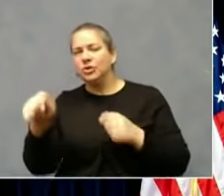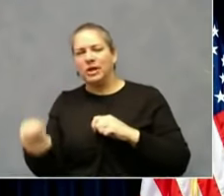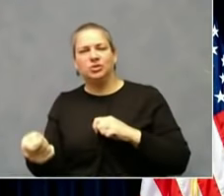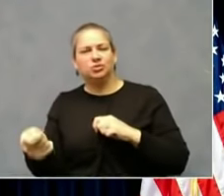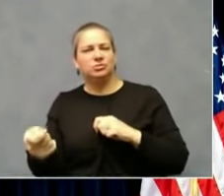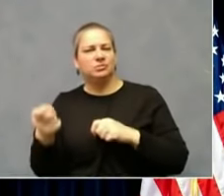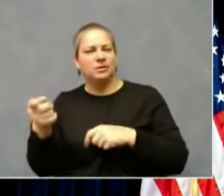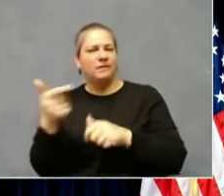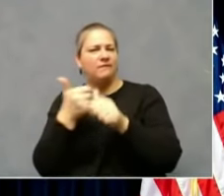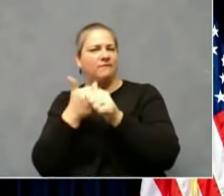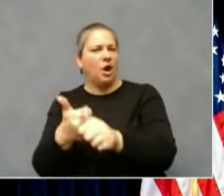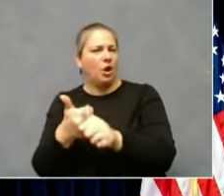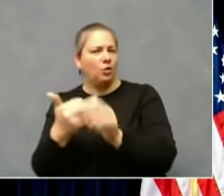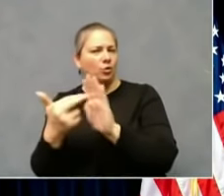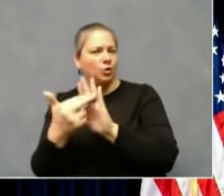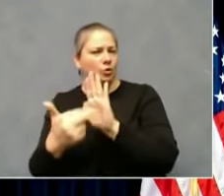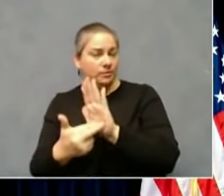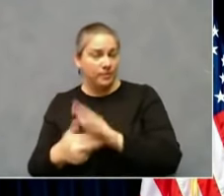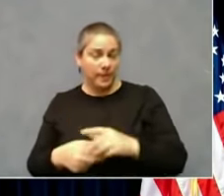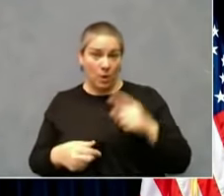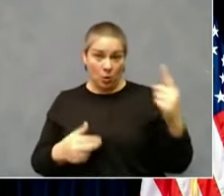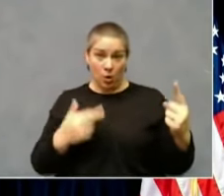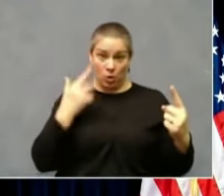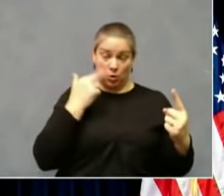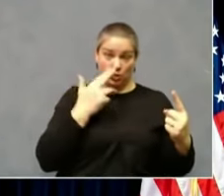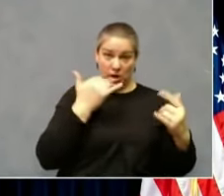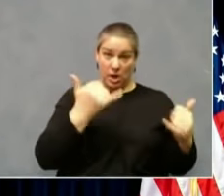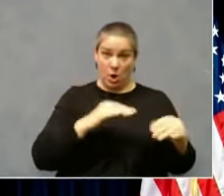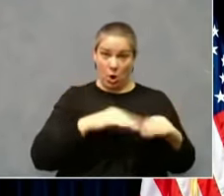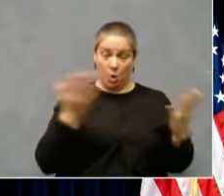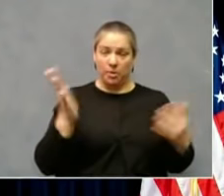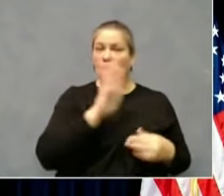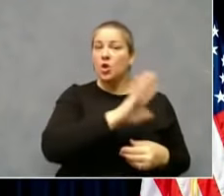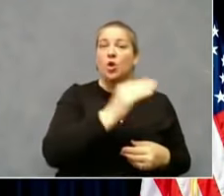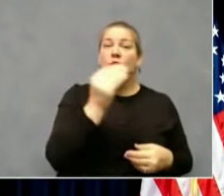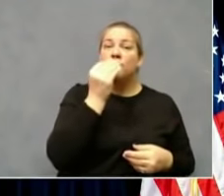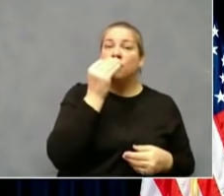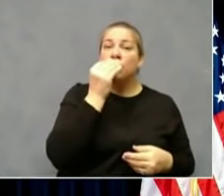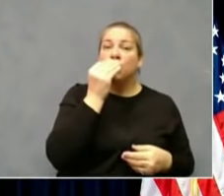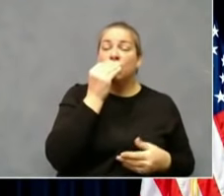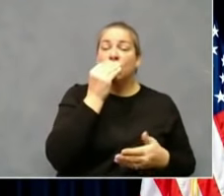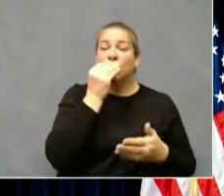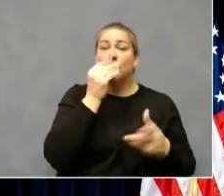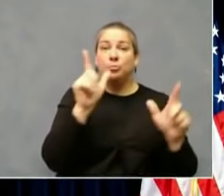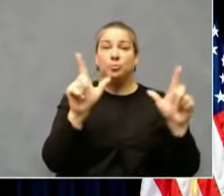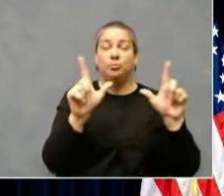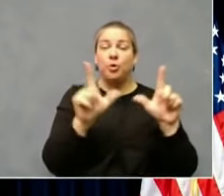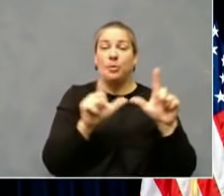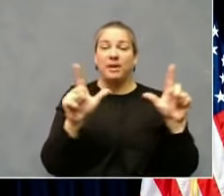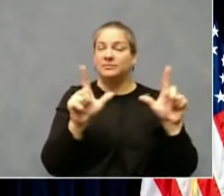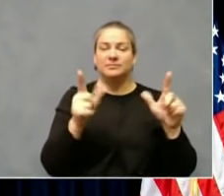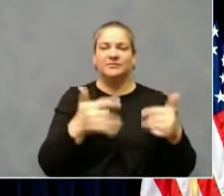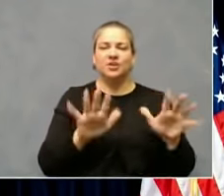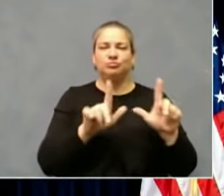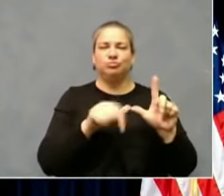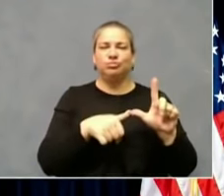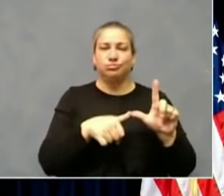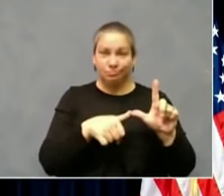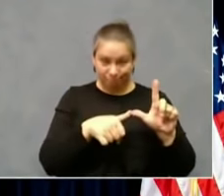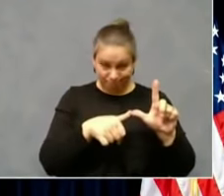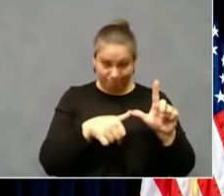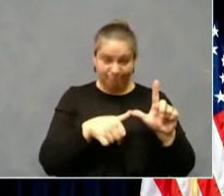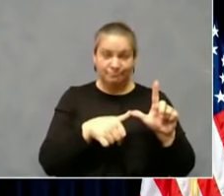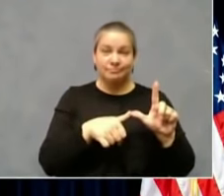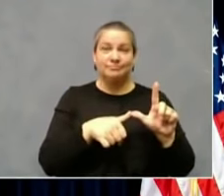least one of the restaurants that's currently open has lost their food permit for violating these rules and is continuing to operate without a food permit